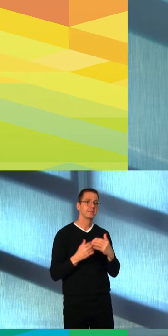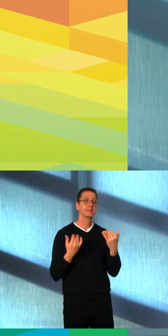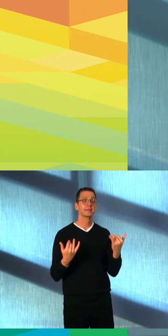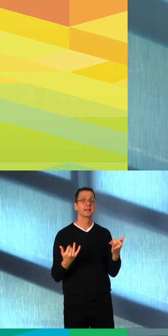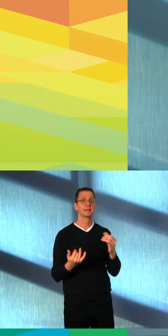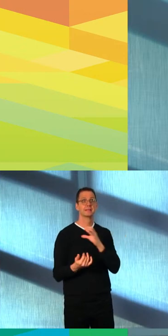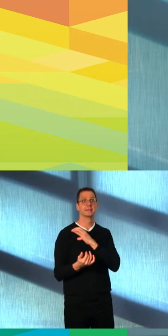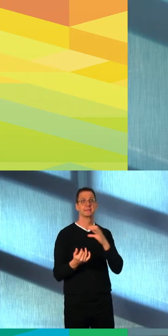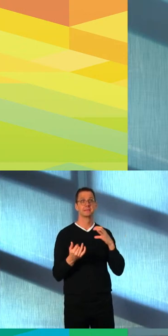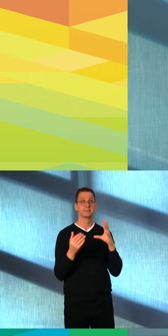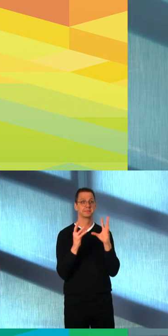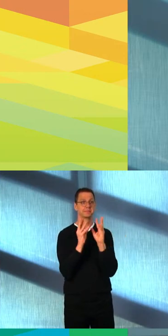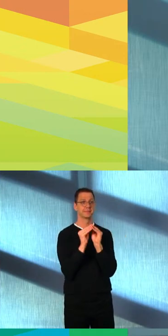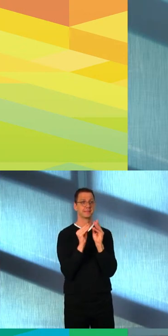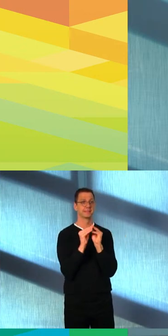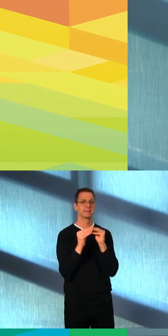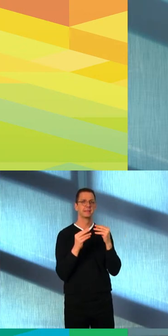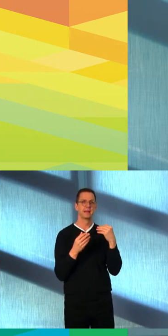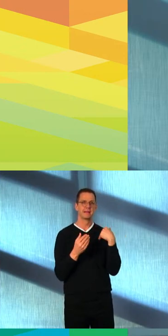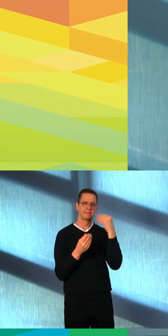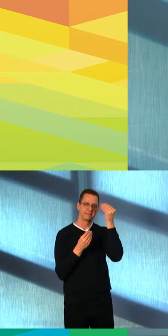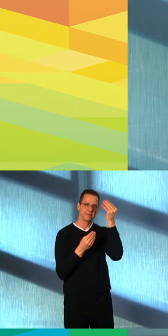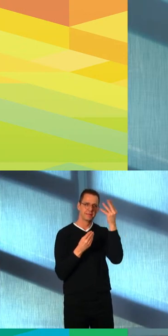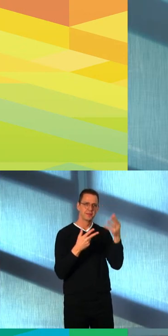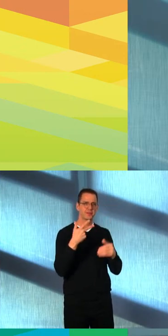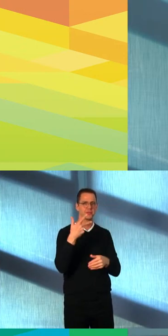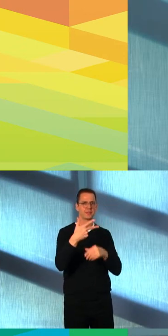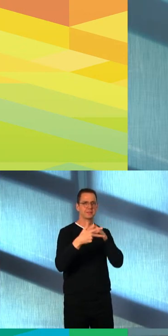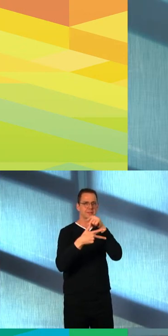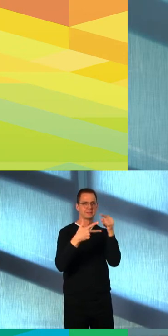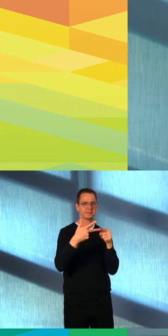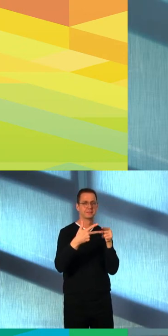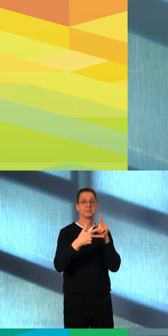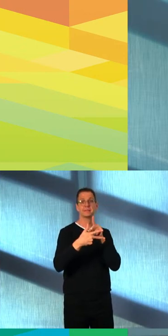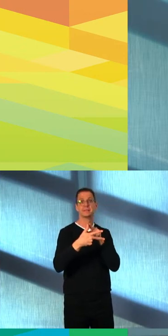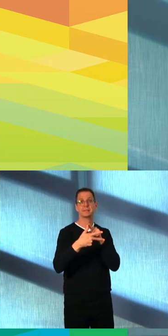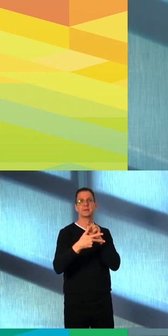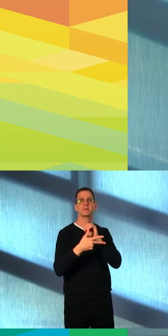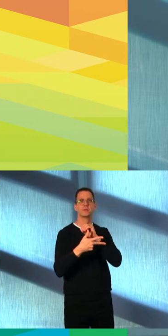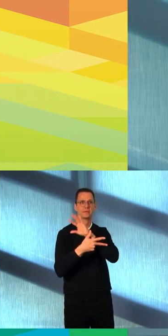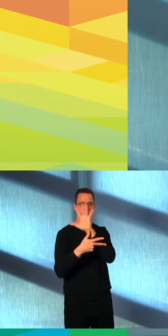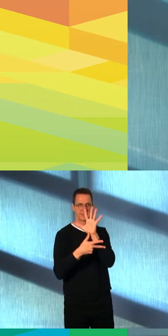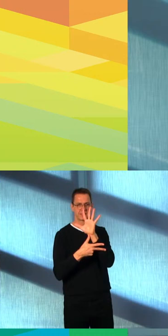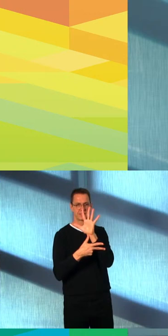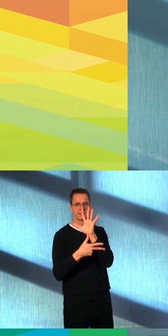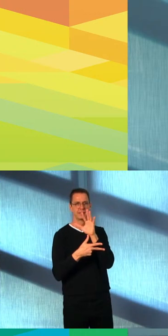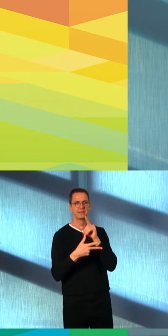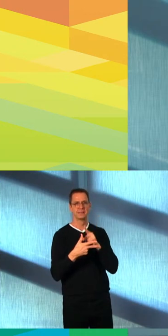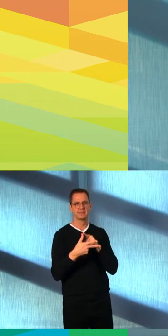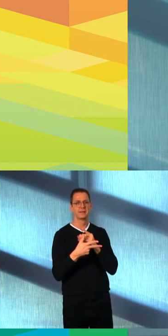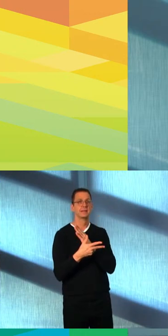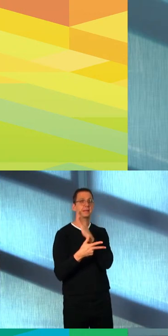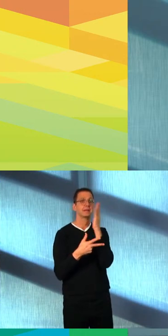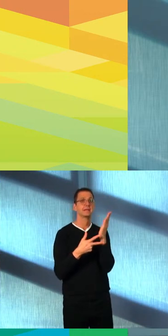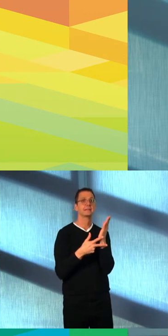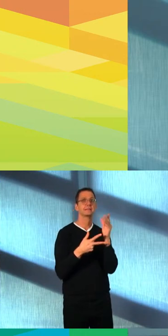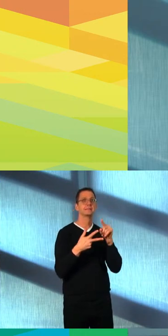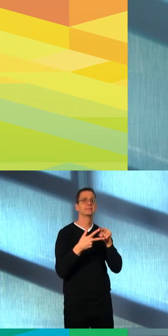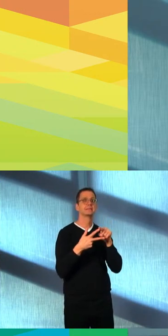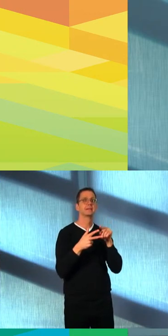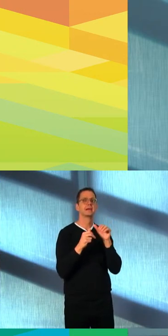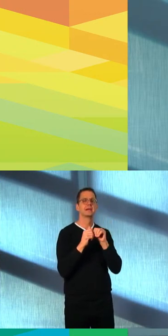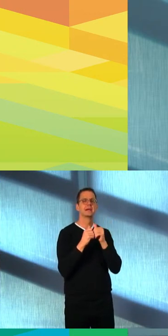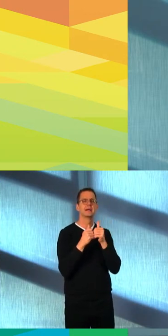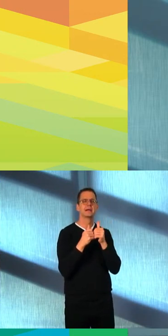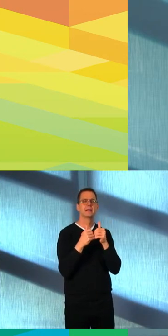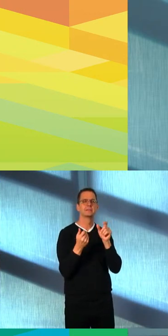in our community, how city programs have been adjusted to meet changing conditions and provincial requirements, and what metrics we will